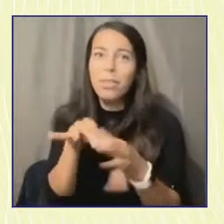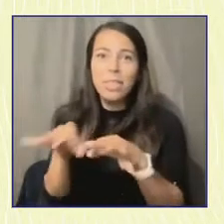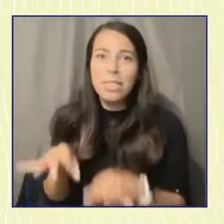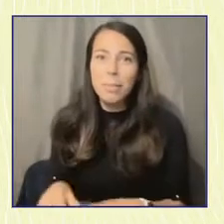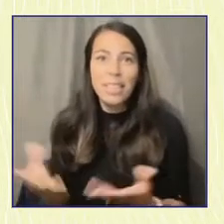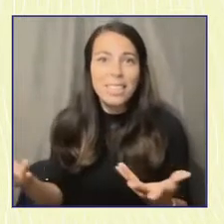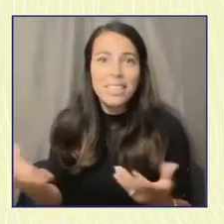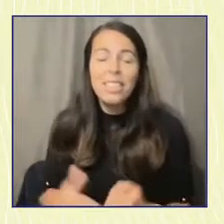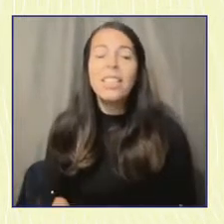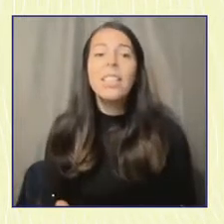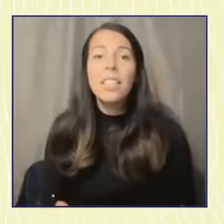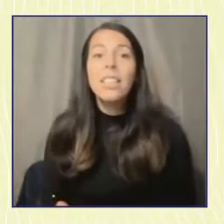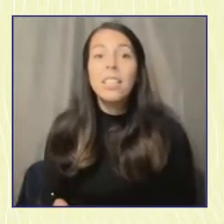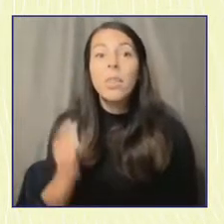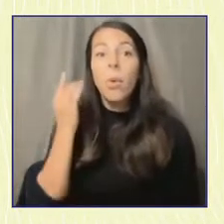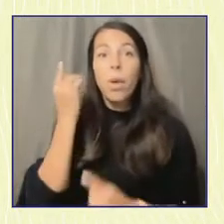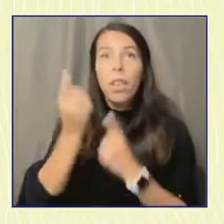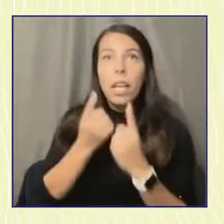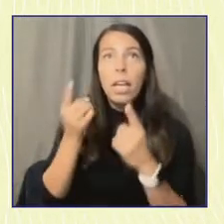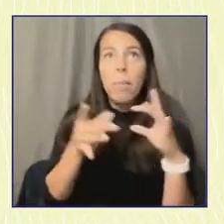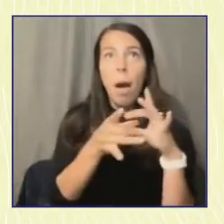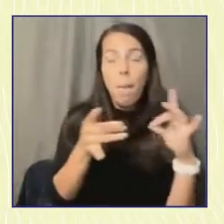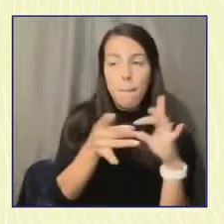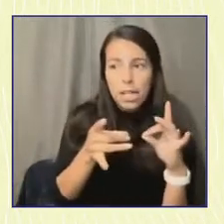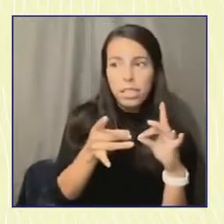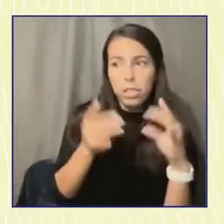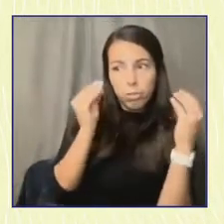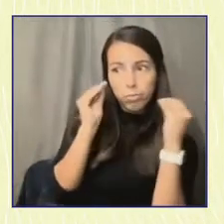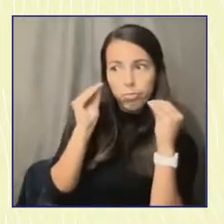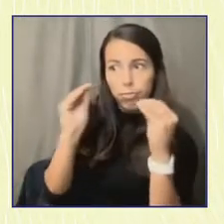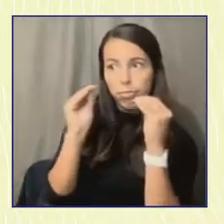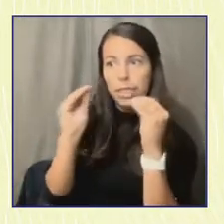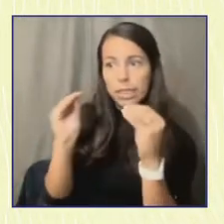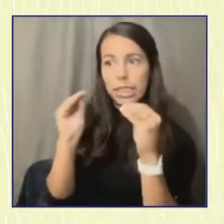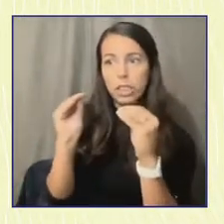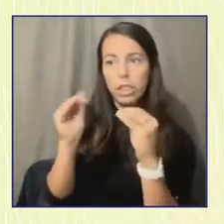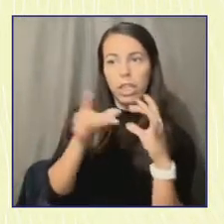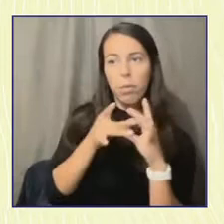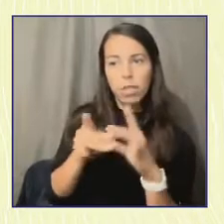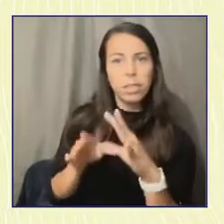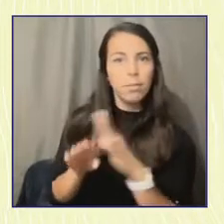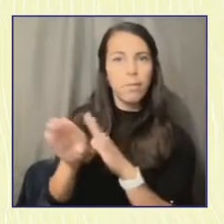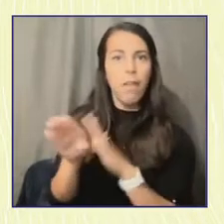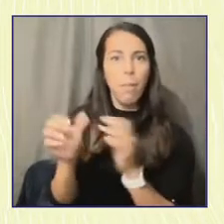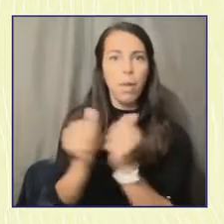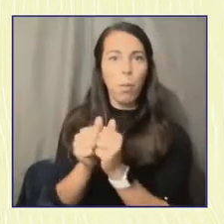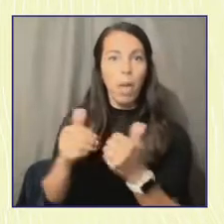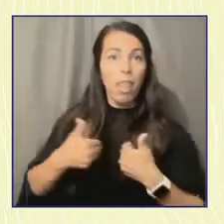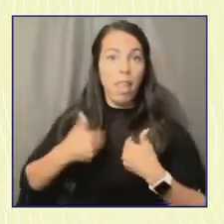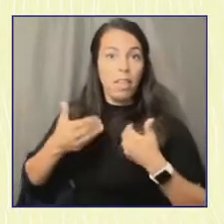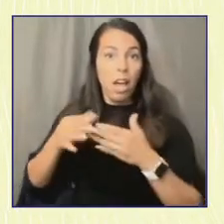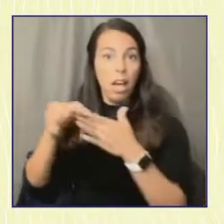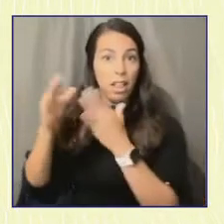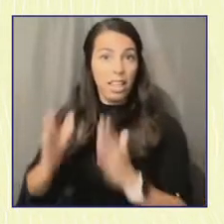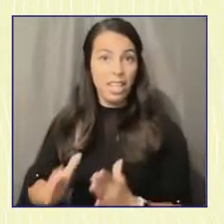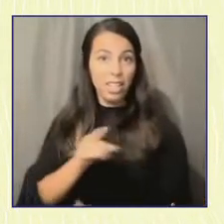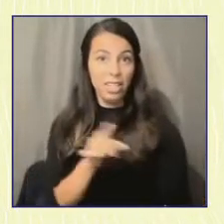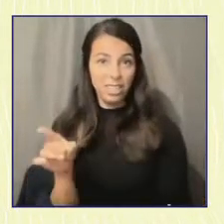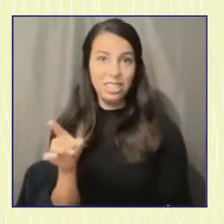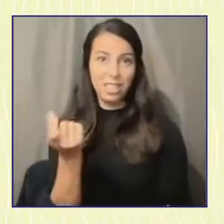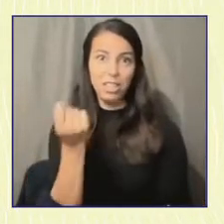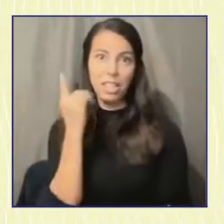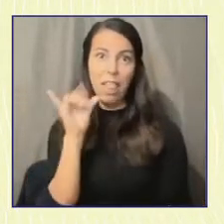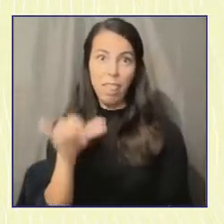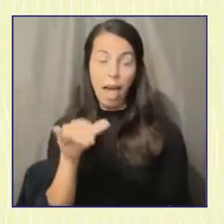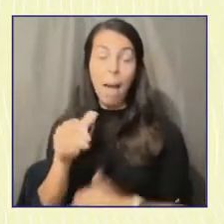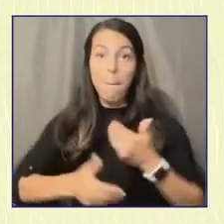and relationship building with young leaders is thinking, is understanding that that is a long process, a